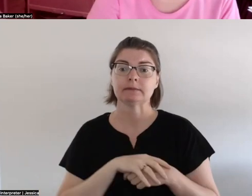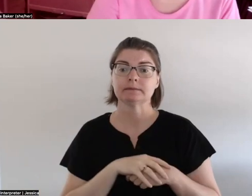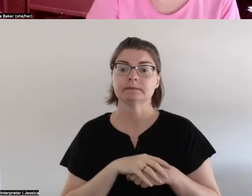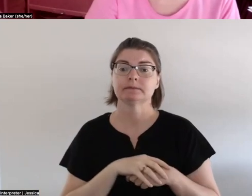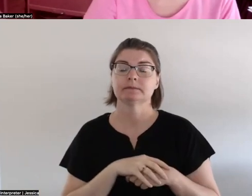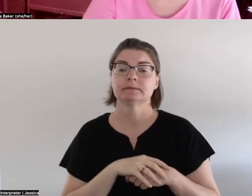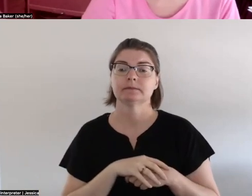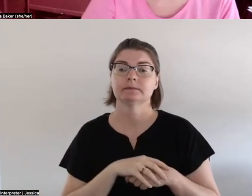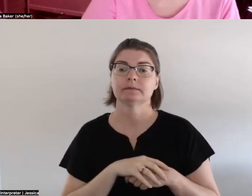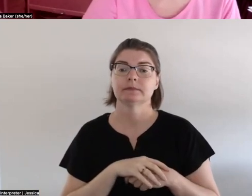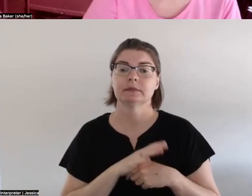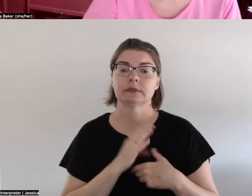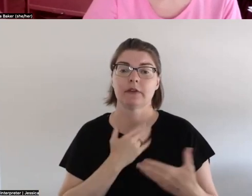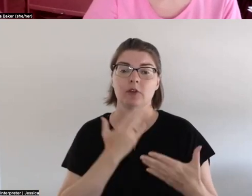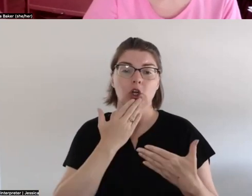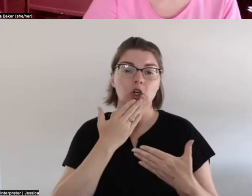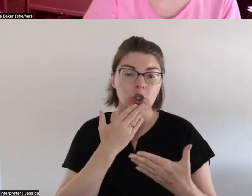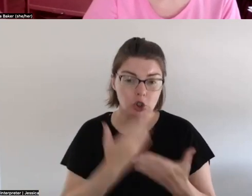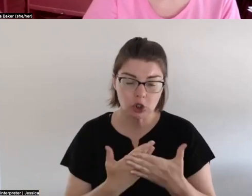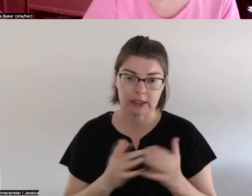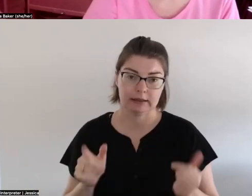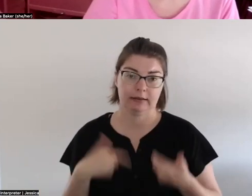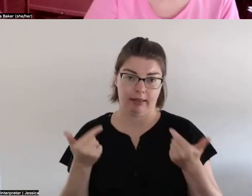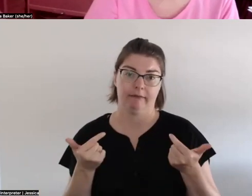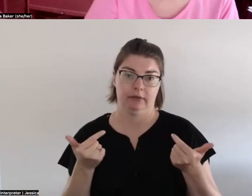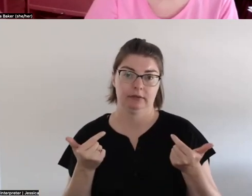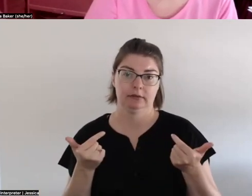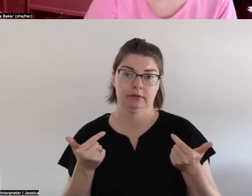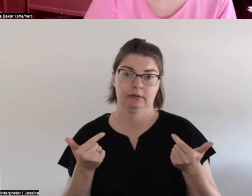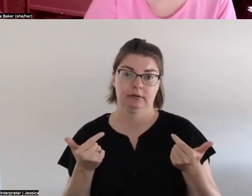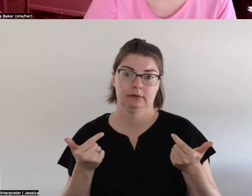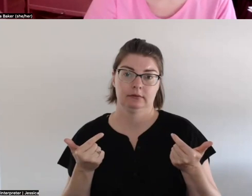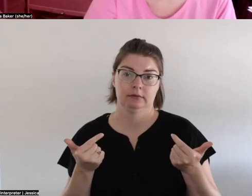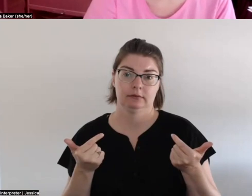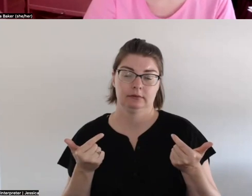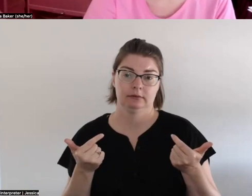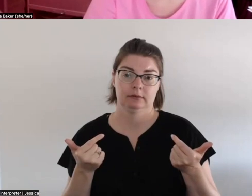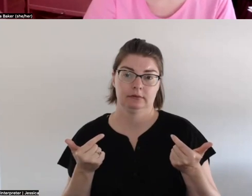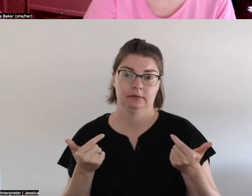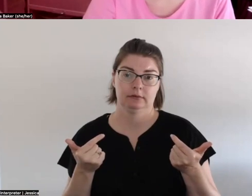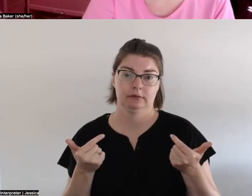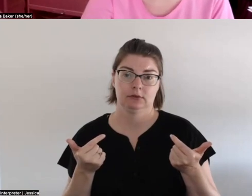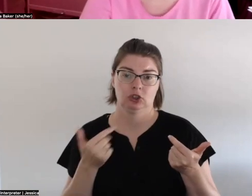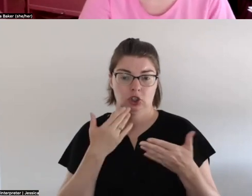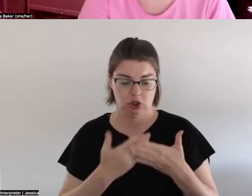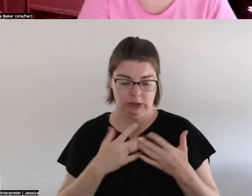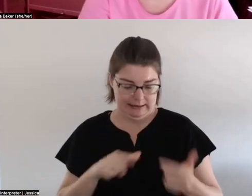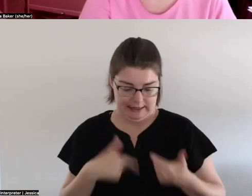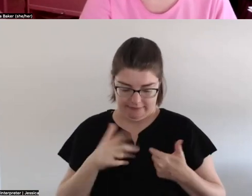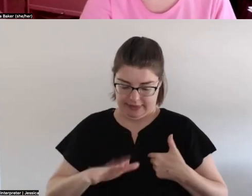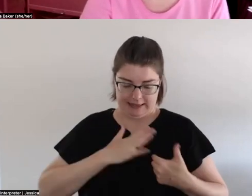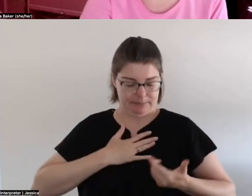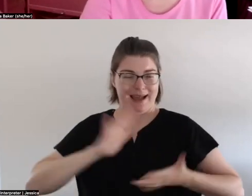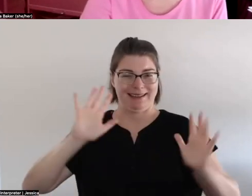good life um as as my as my medicine no